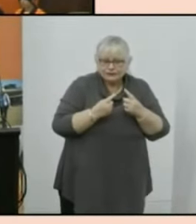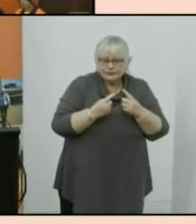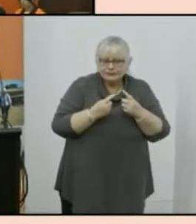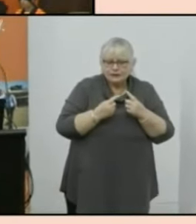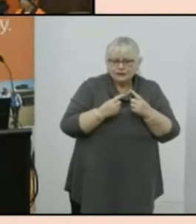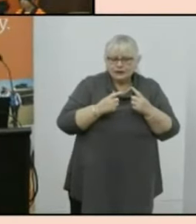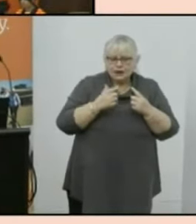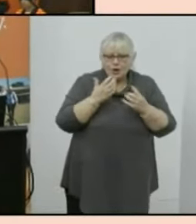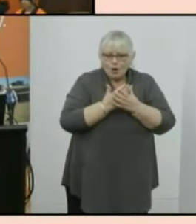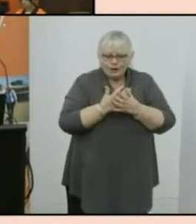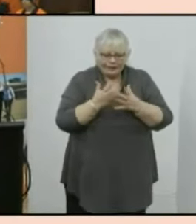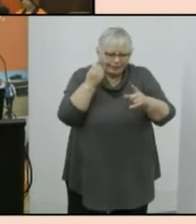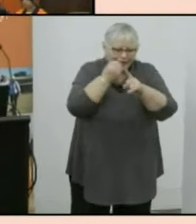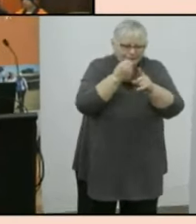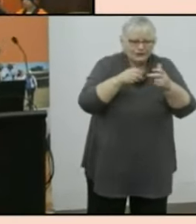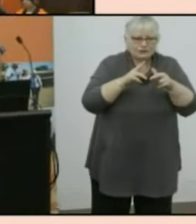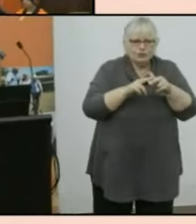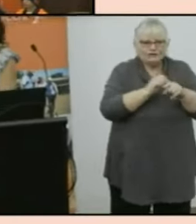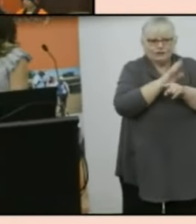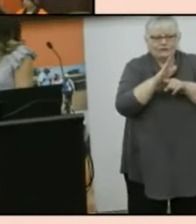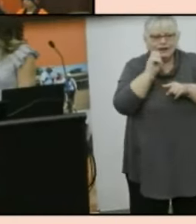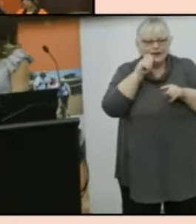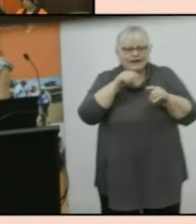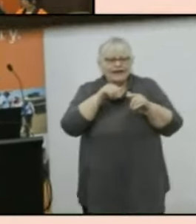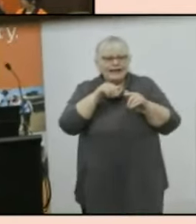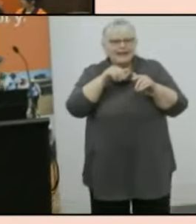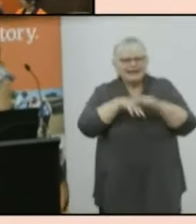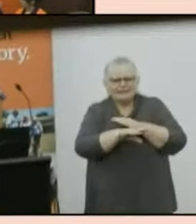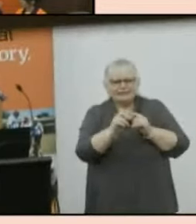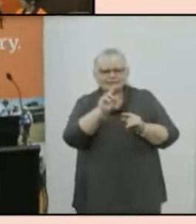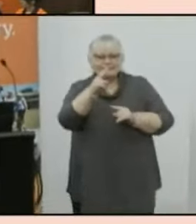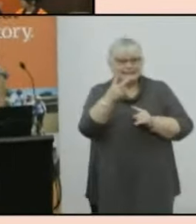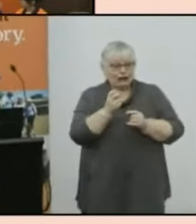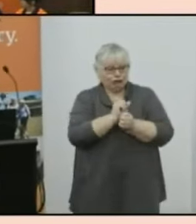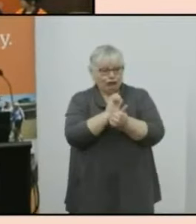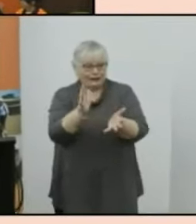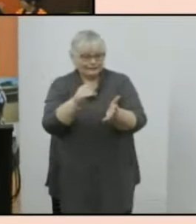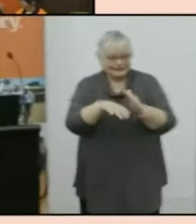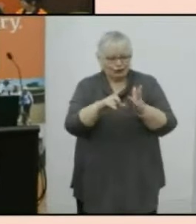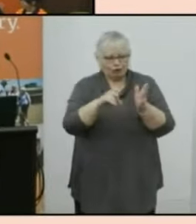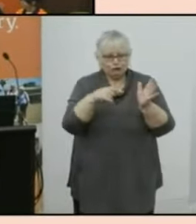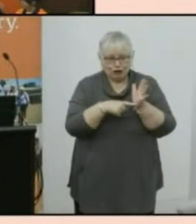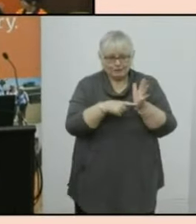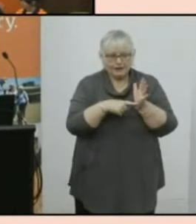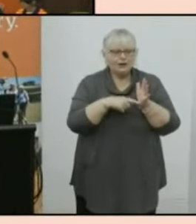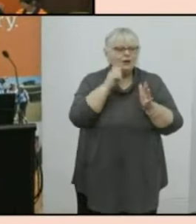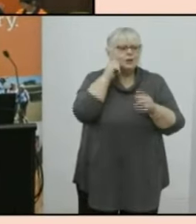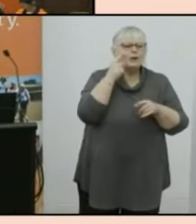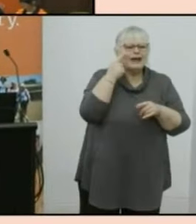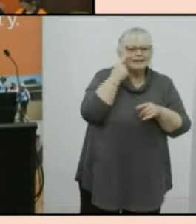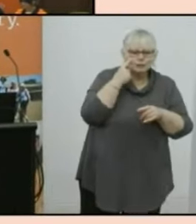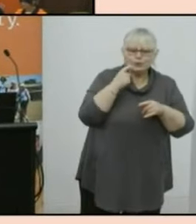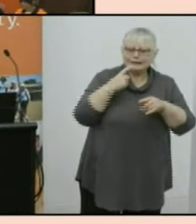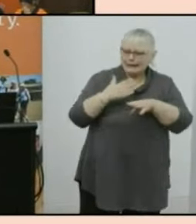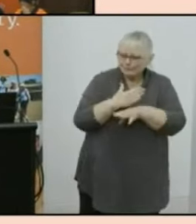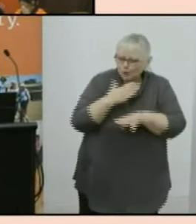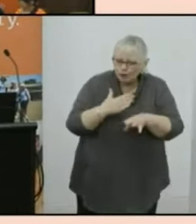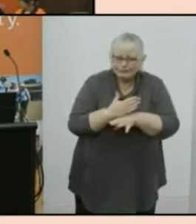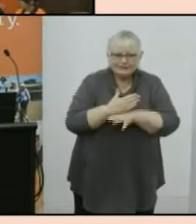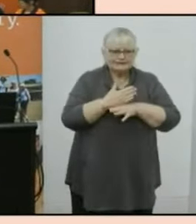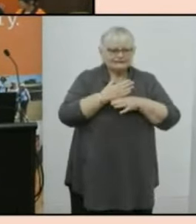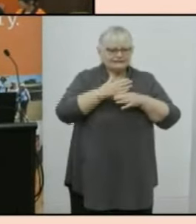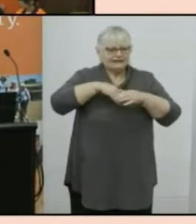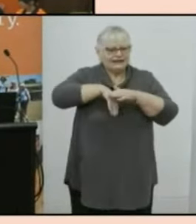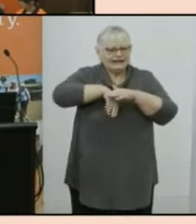on the effects of covert in our second release in in october when we've got information about employment and internal